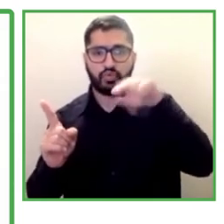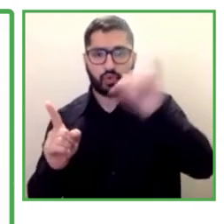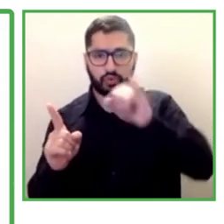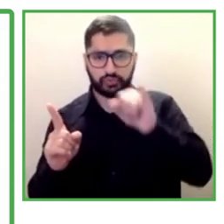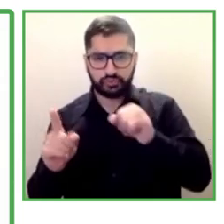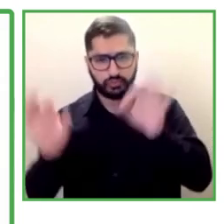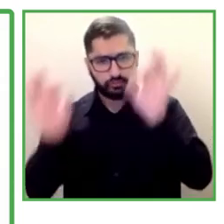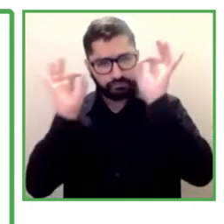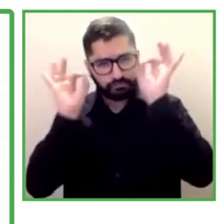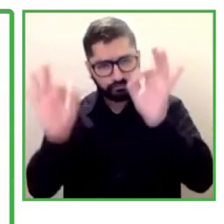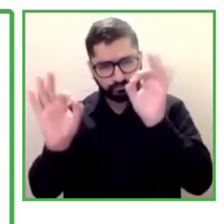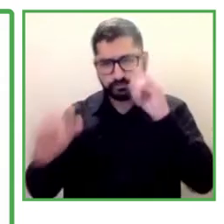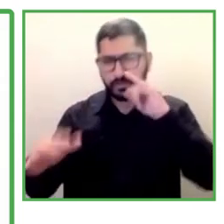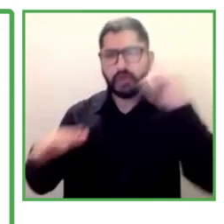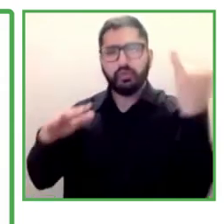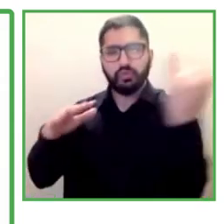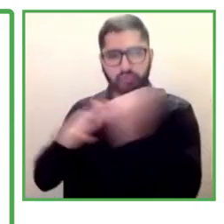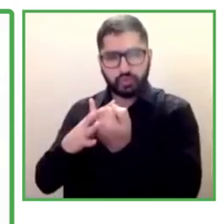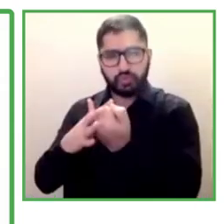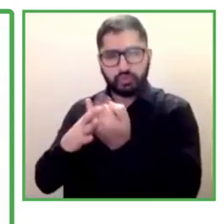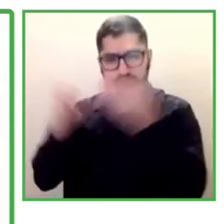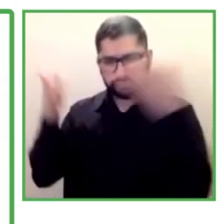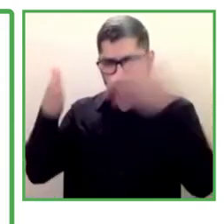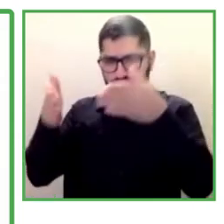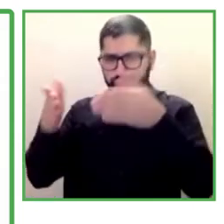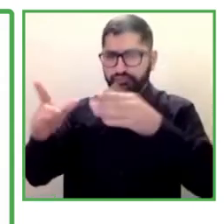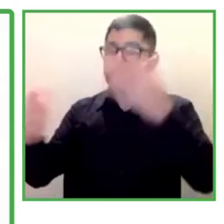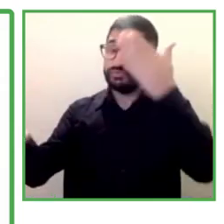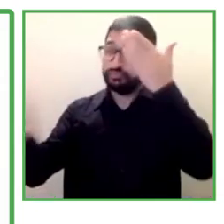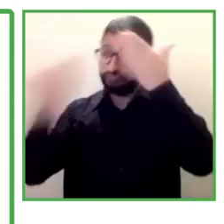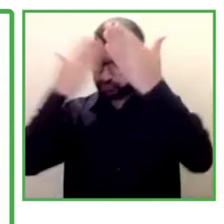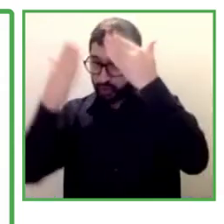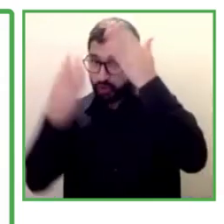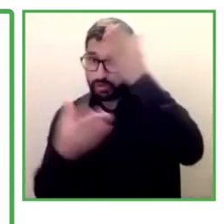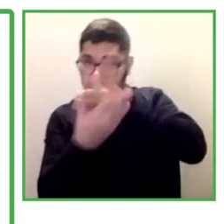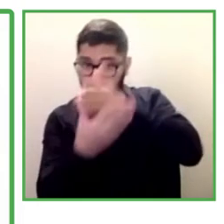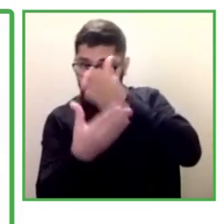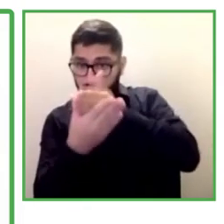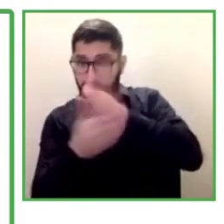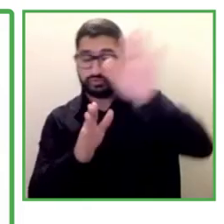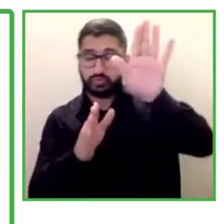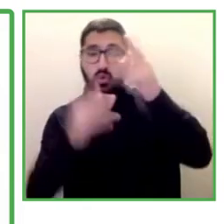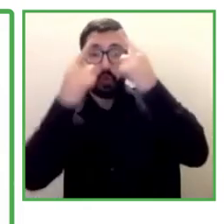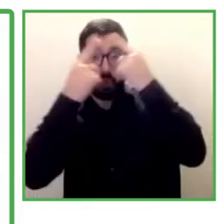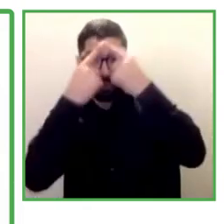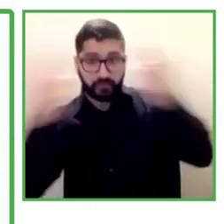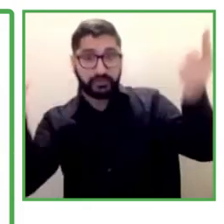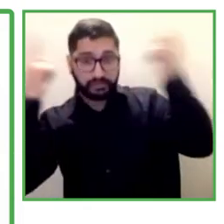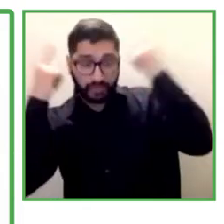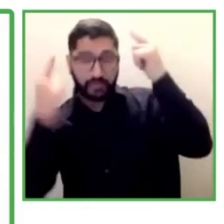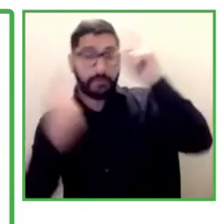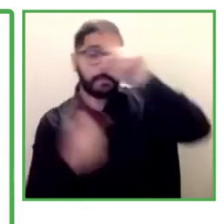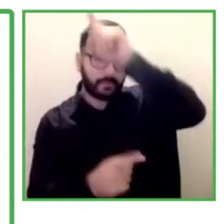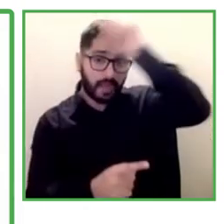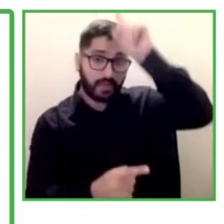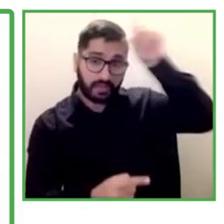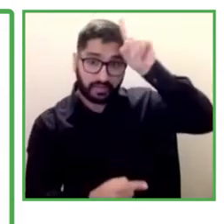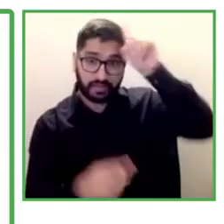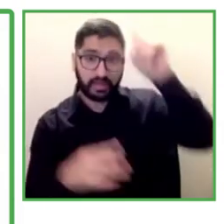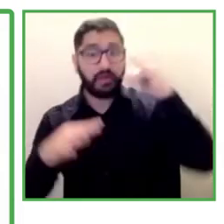Silvia has a degree in psychology from Universidad Autónoma de Madrid, an expert in job guidance